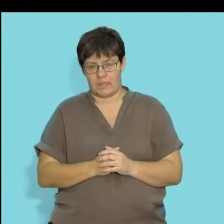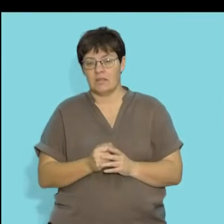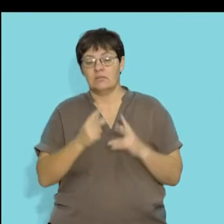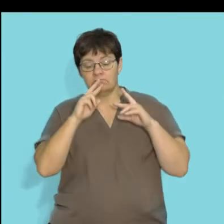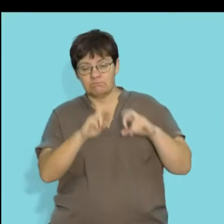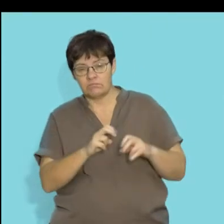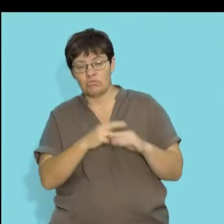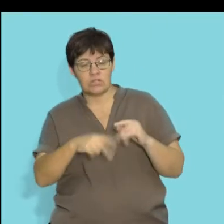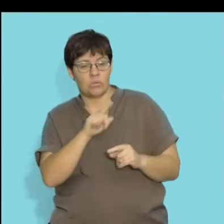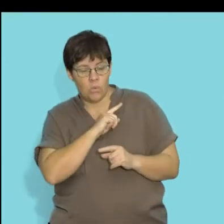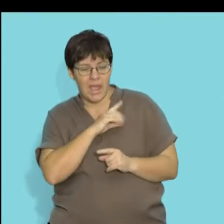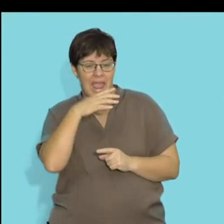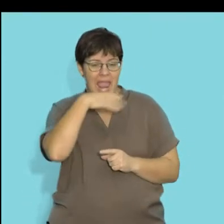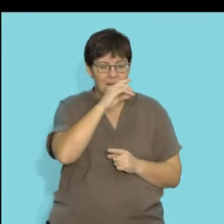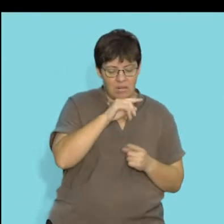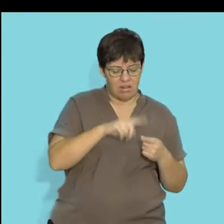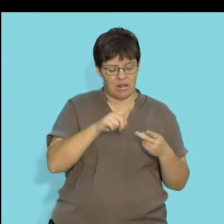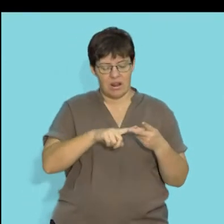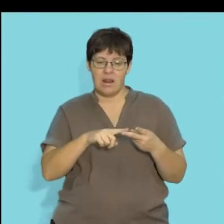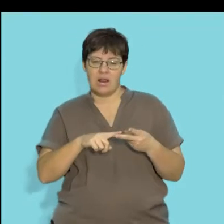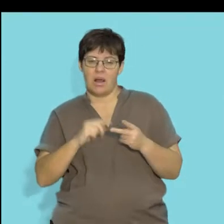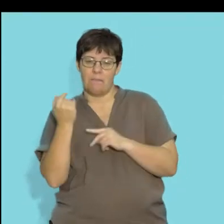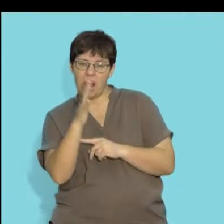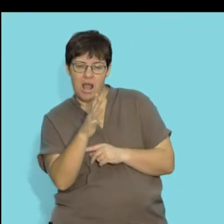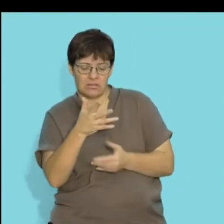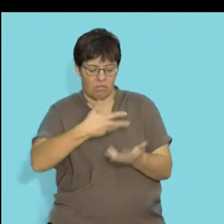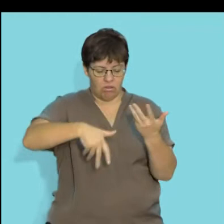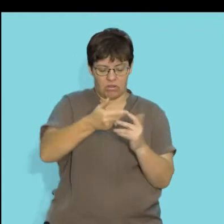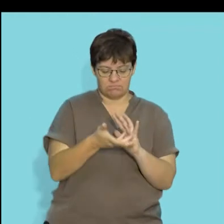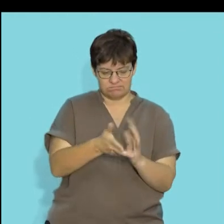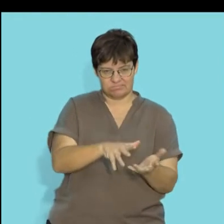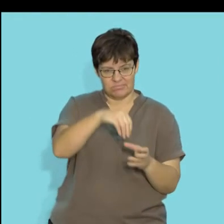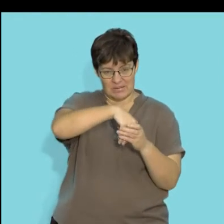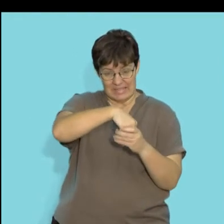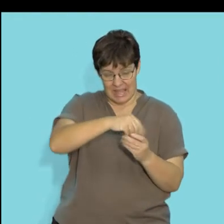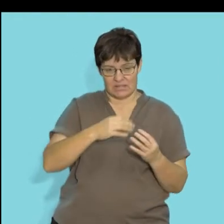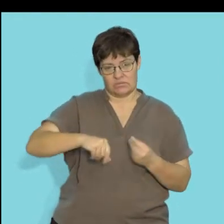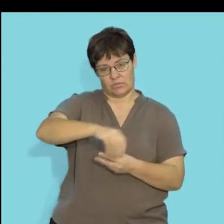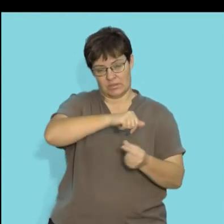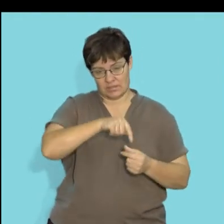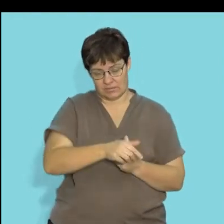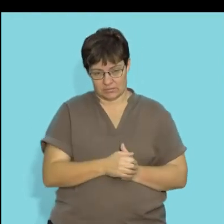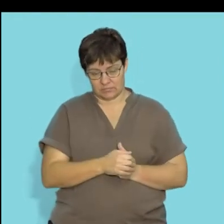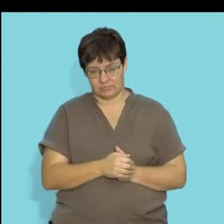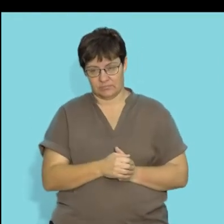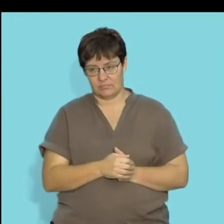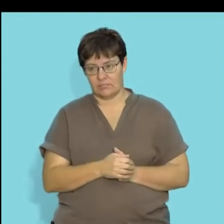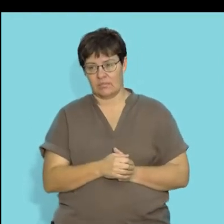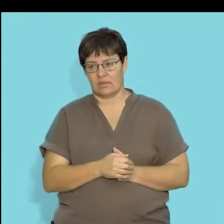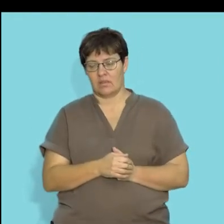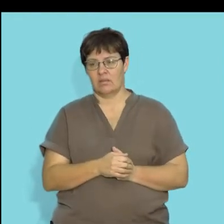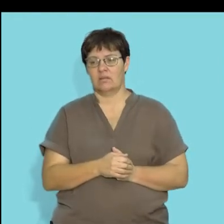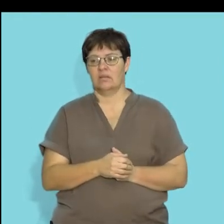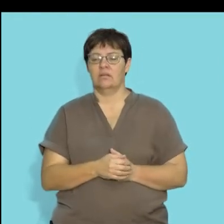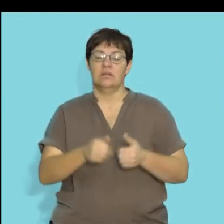there is a result of plant and animal materials that have decomposed in that soil. The next factor